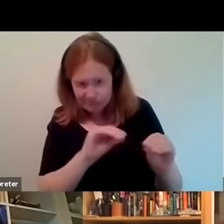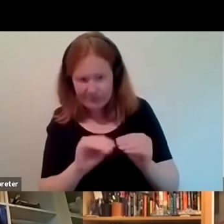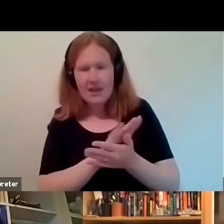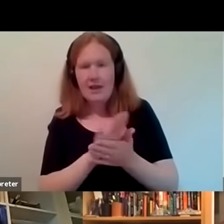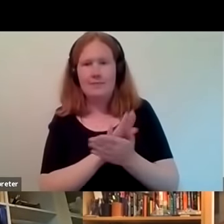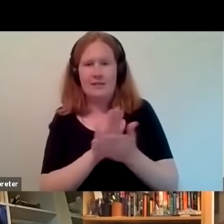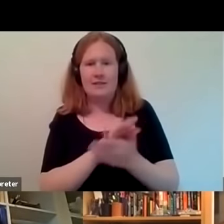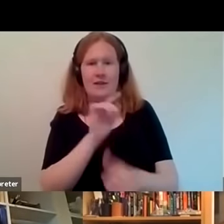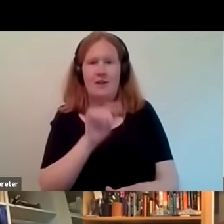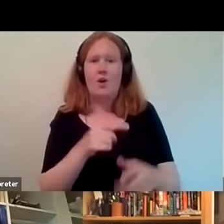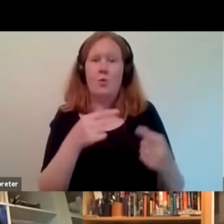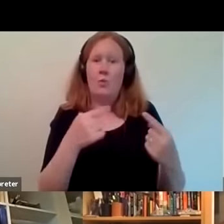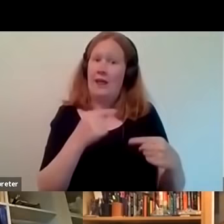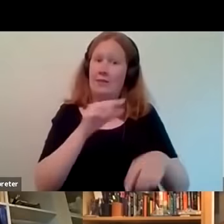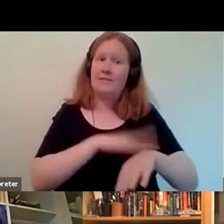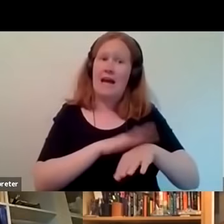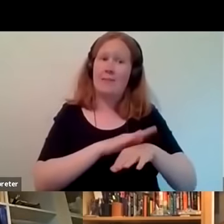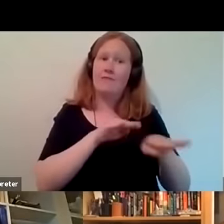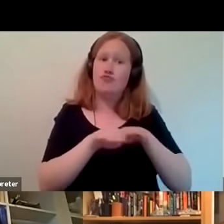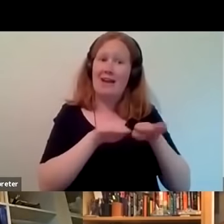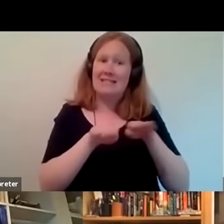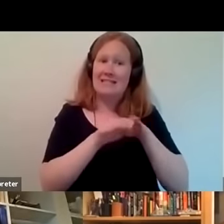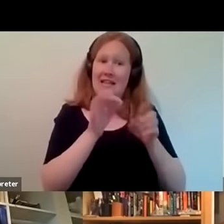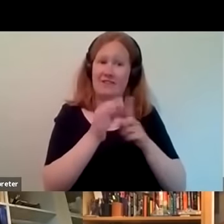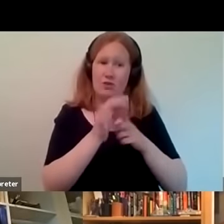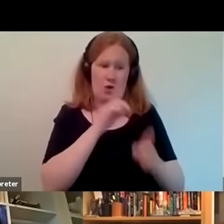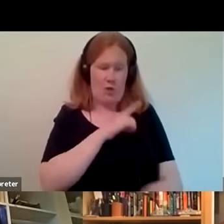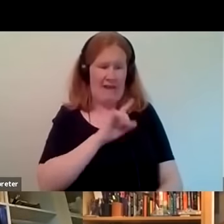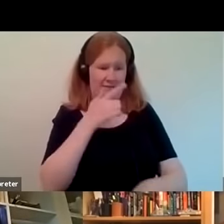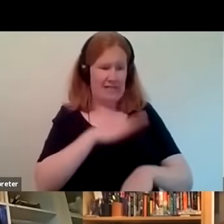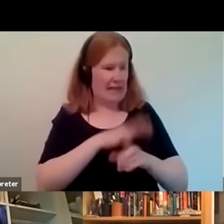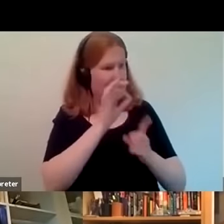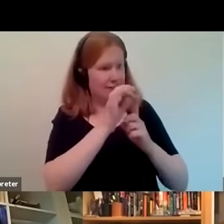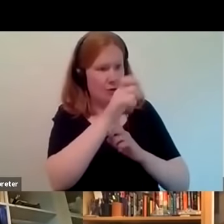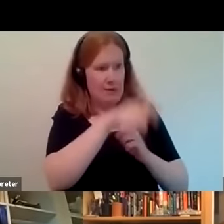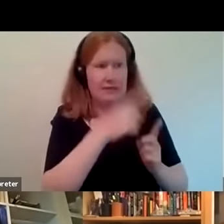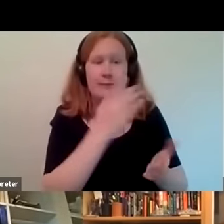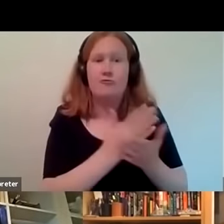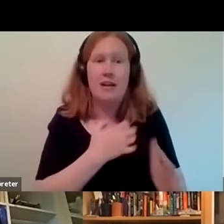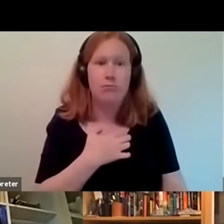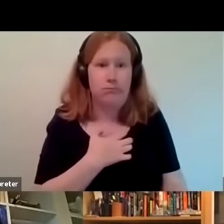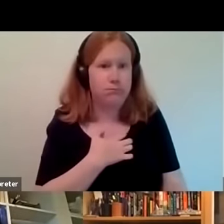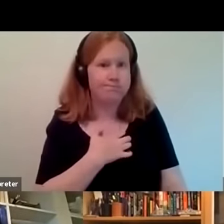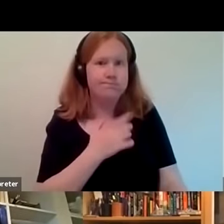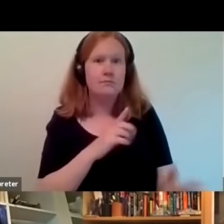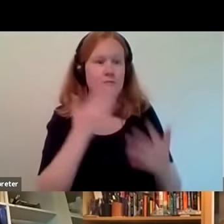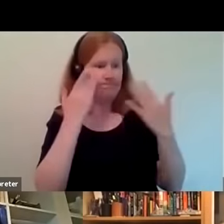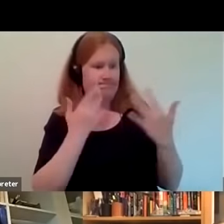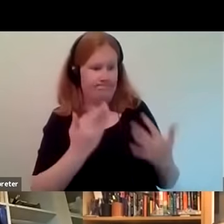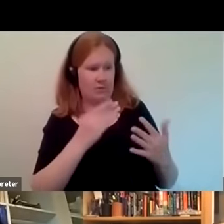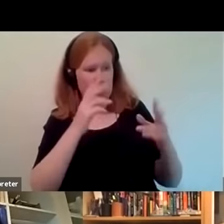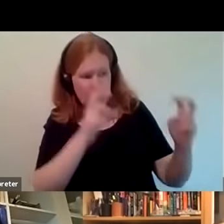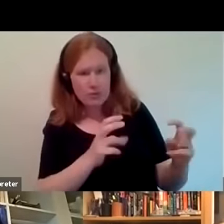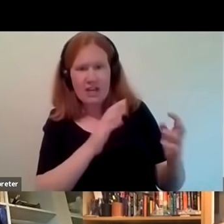how to do these interviews because it can be quite daunting setting up an interview for the first time um and particularly if you don't know the subject